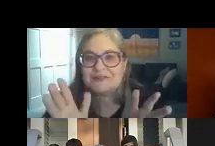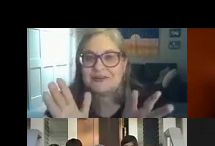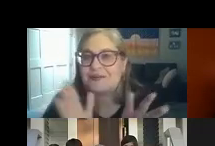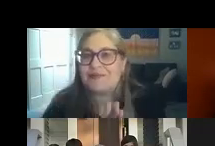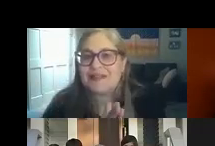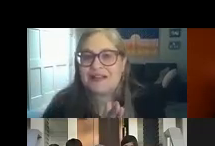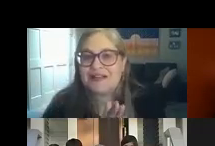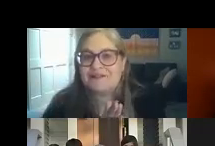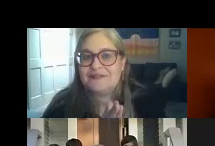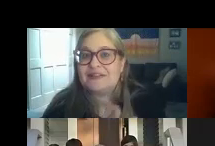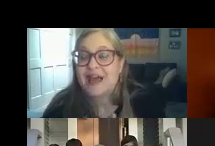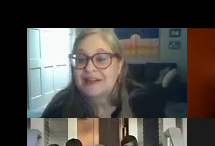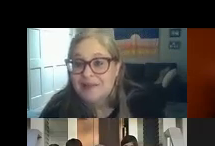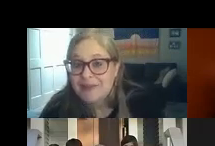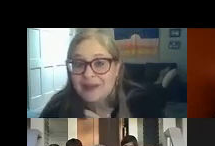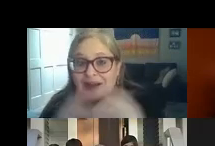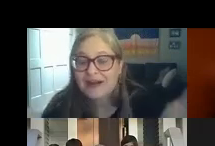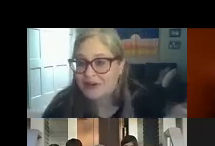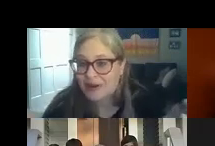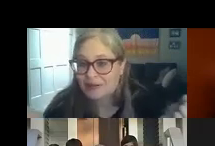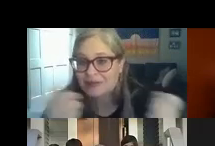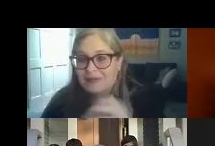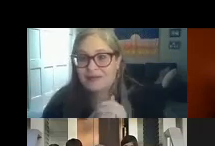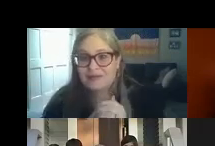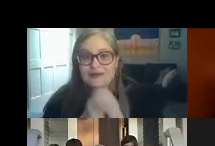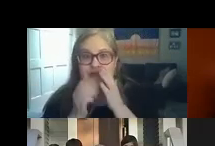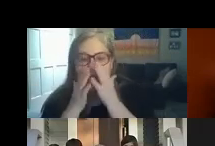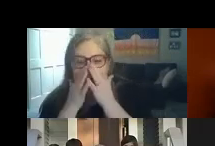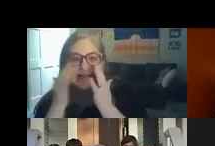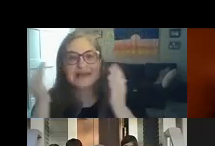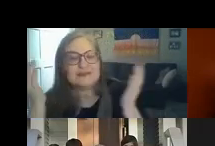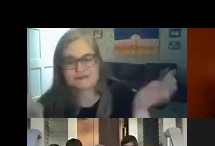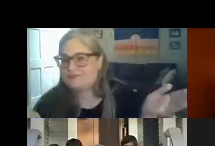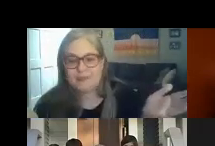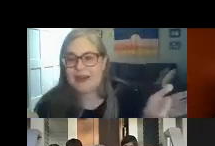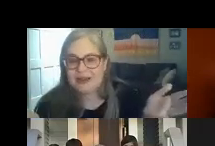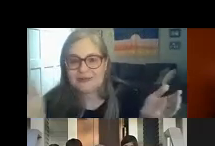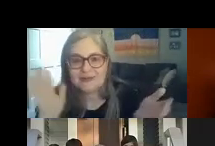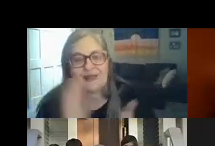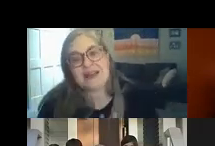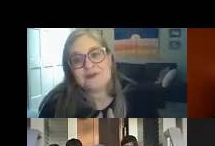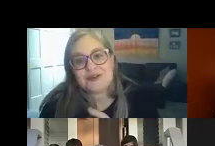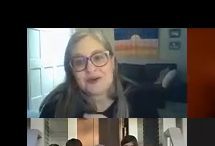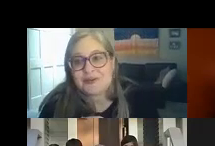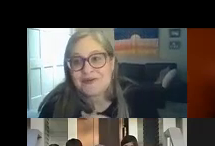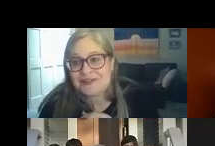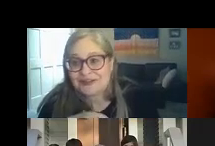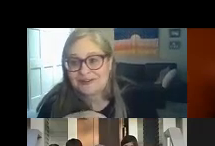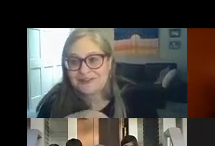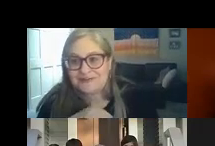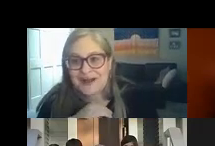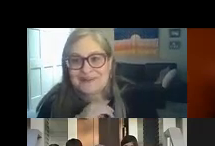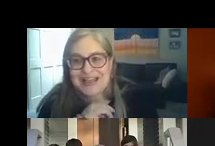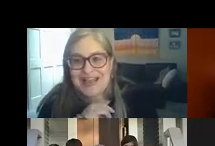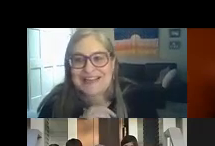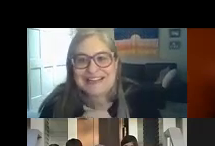parents or a representative selected by the parent or both so that says parents and anyone you want to bring with you